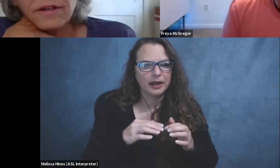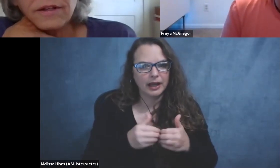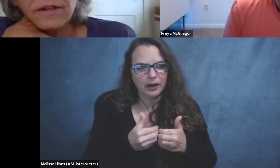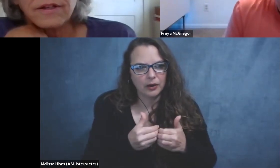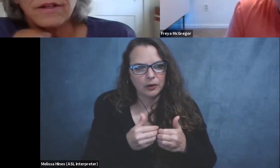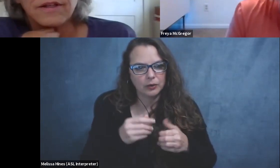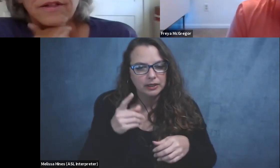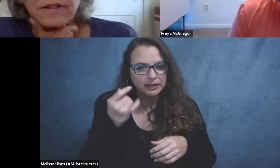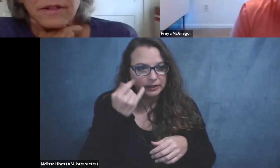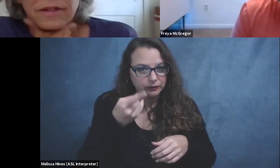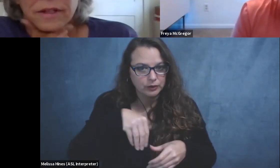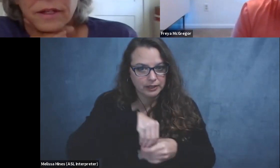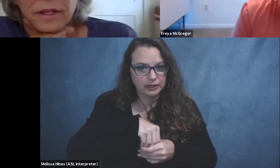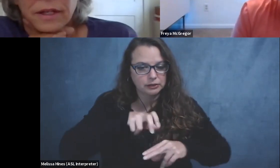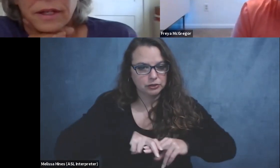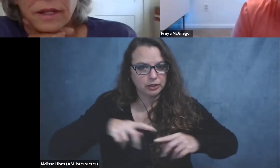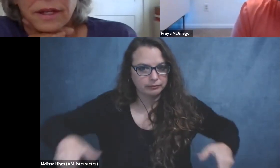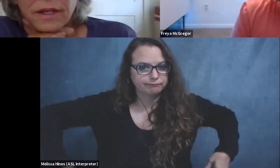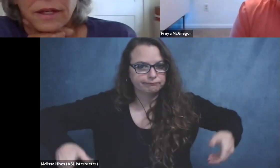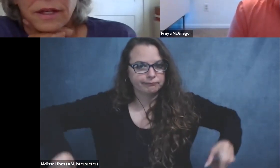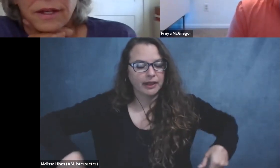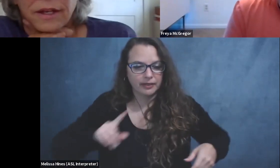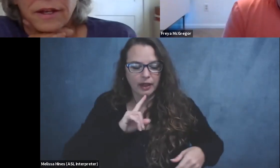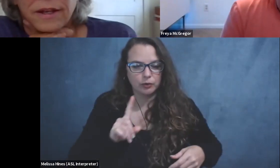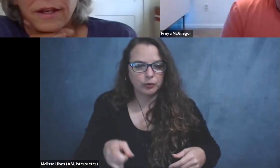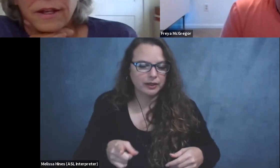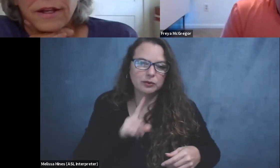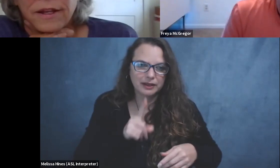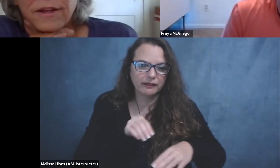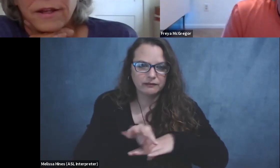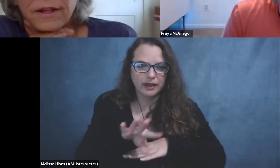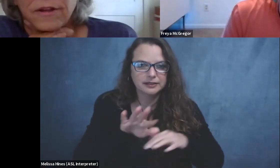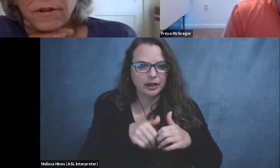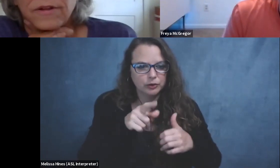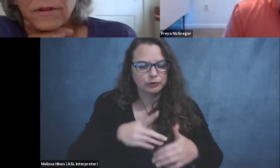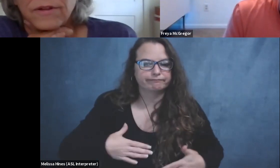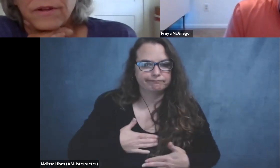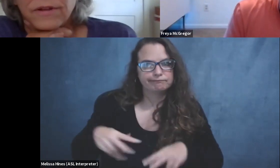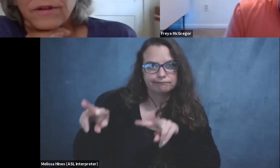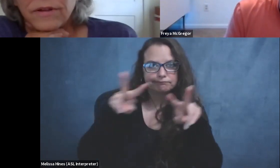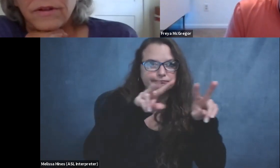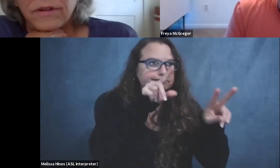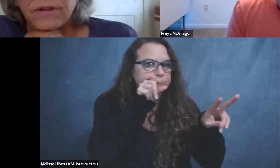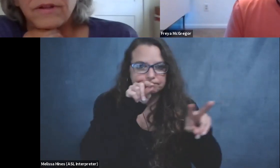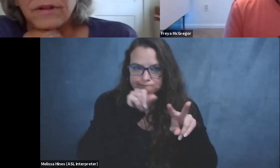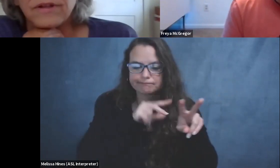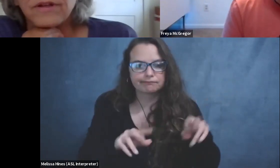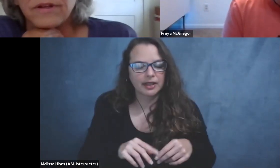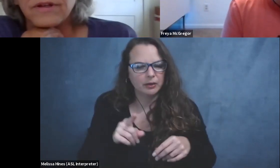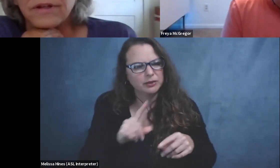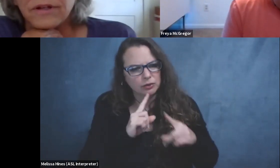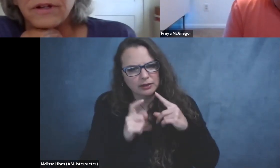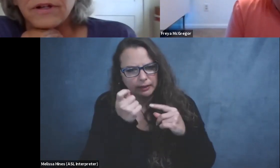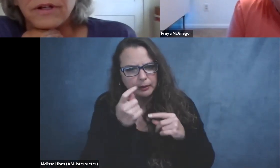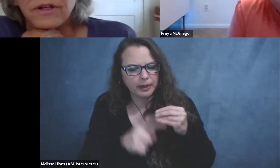manual wheelchair user impacts your ability to go birding. And we sort of talked about a little bit about your problem solving, um, that you have to do.